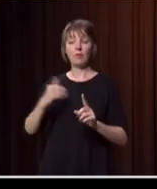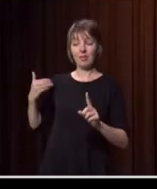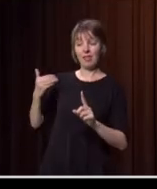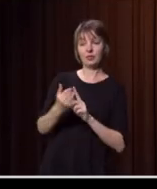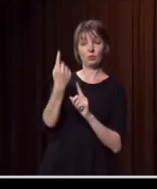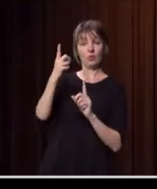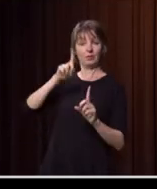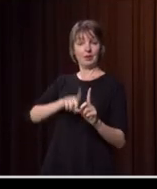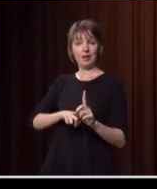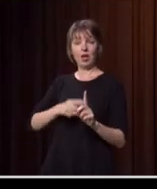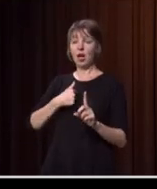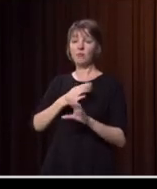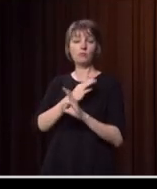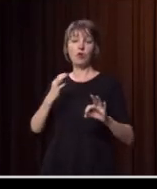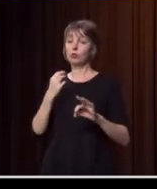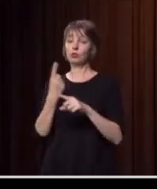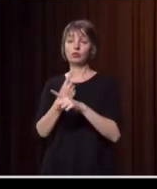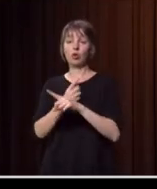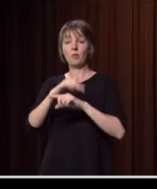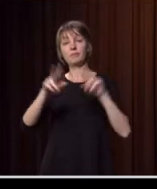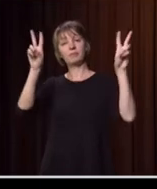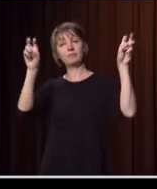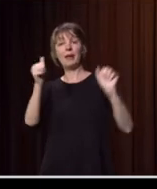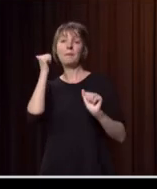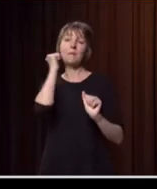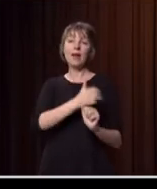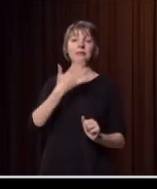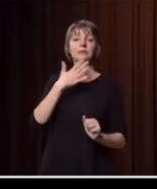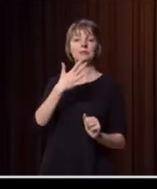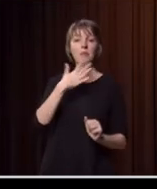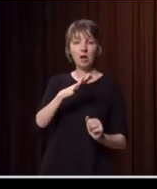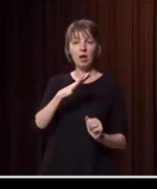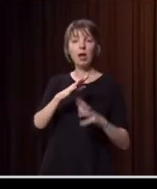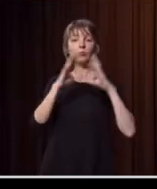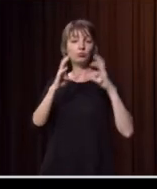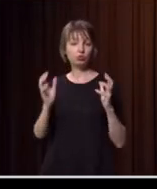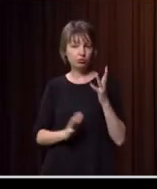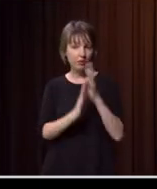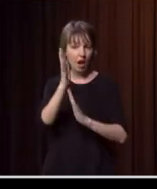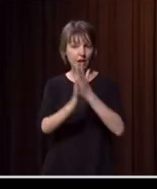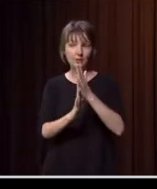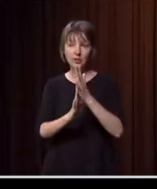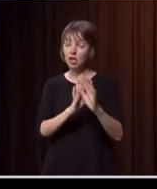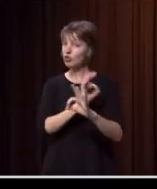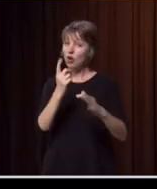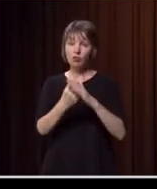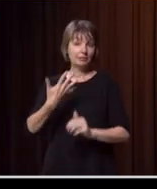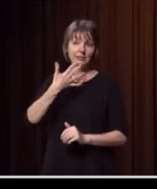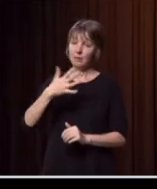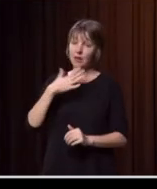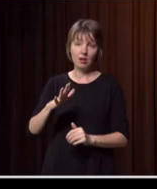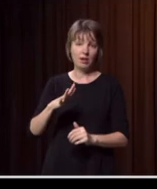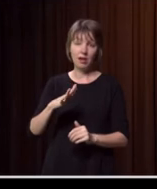so. One of them is black summer bushfires because people were being impacted and devastated by bushfires right outside the summer period,